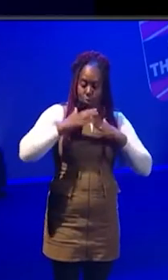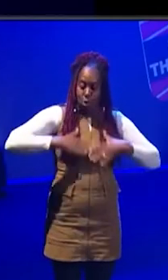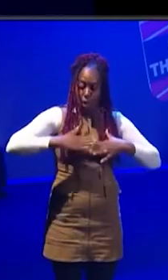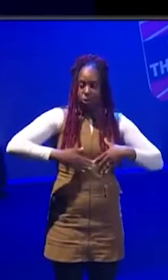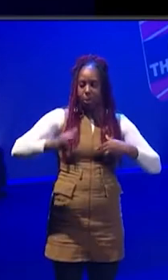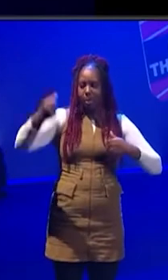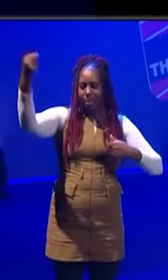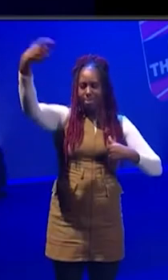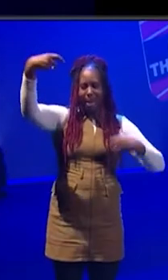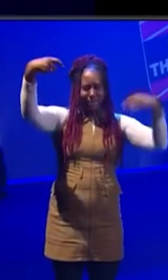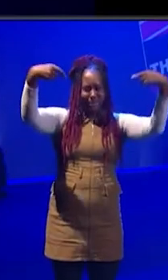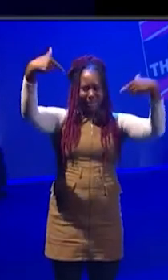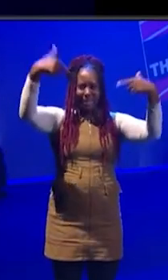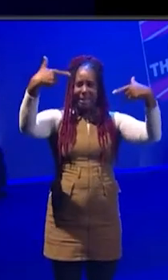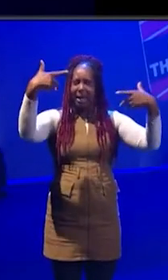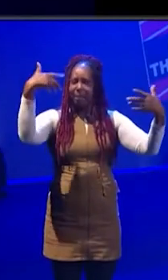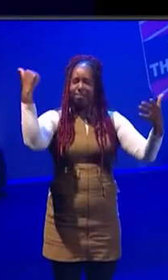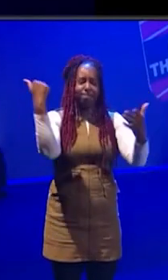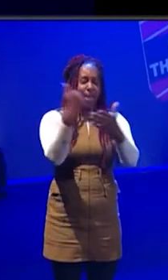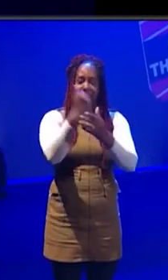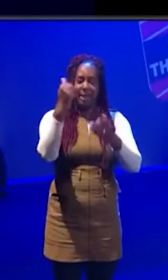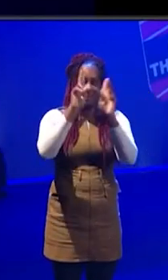has a fantastic international reputation.